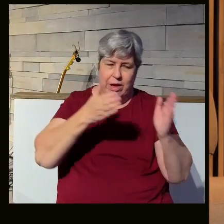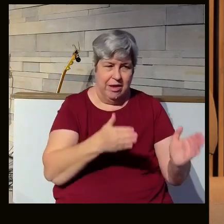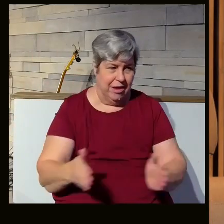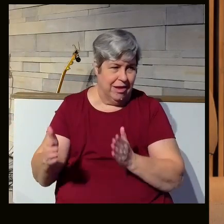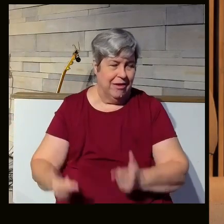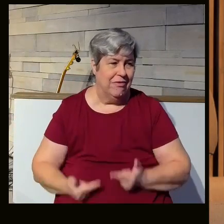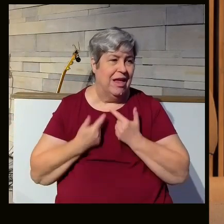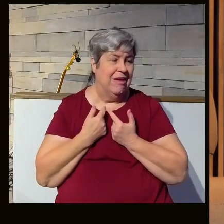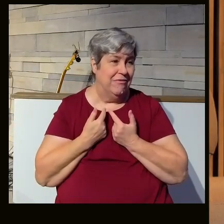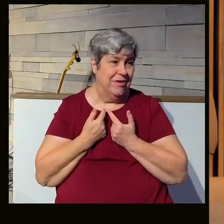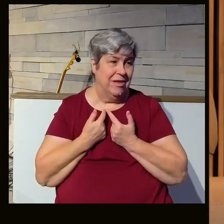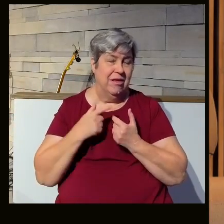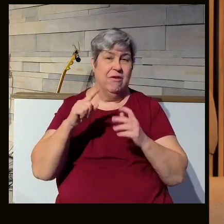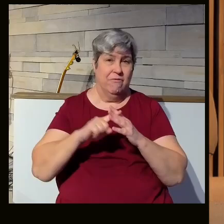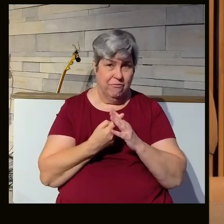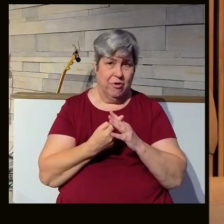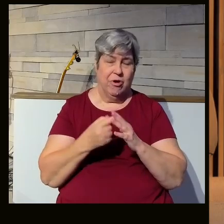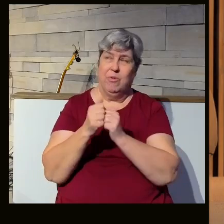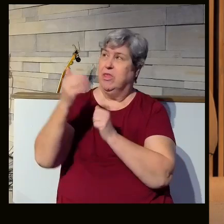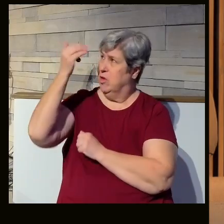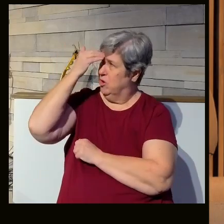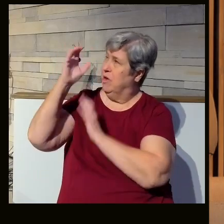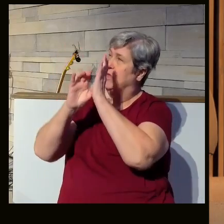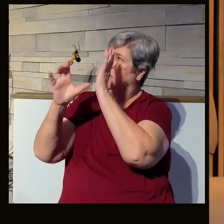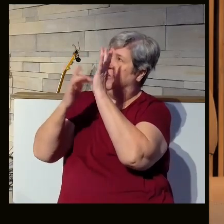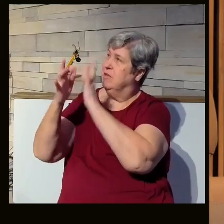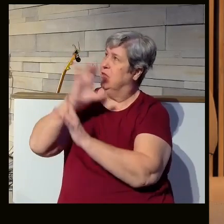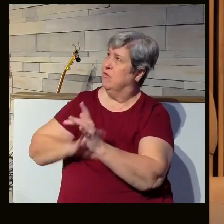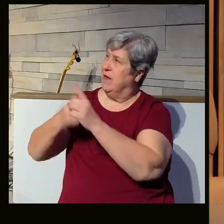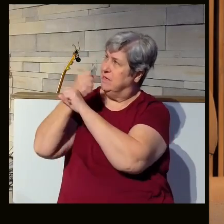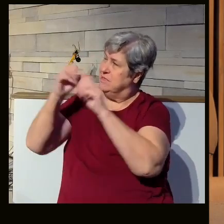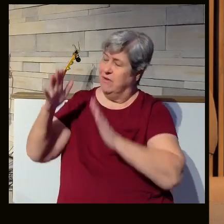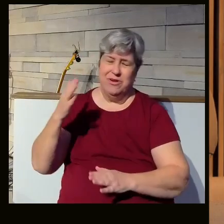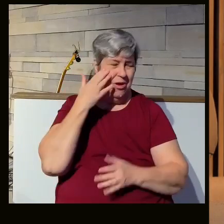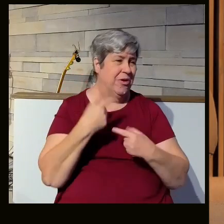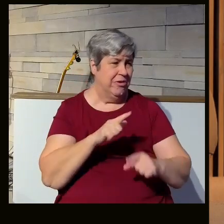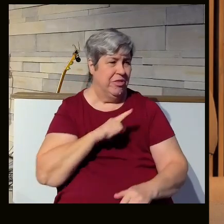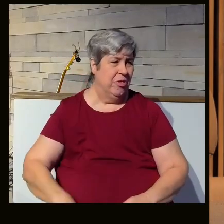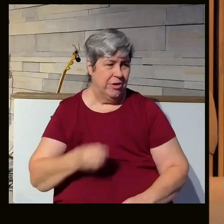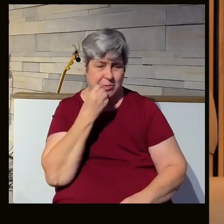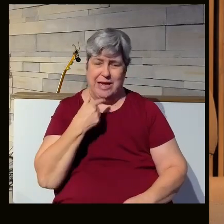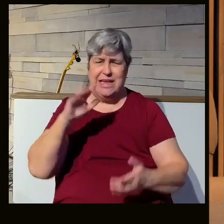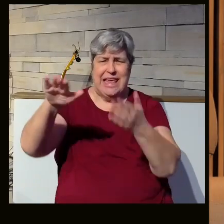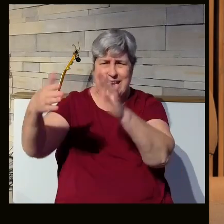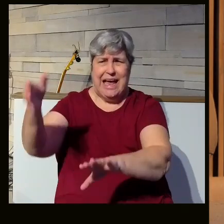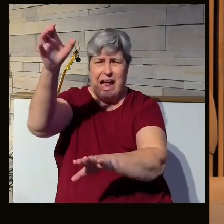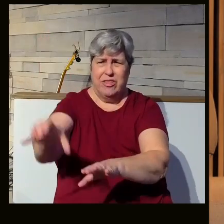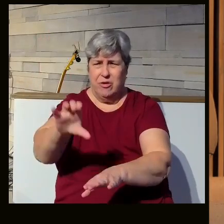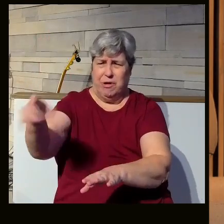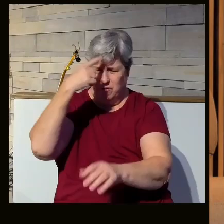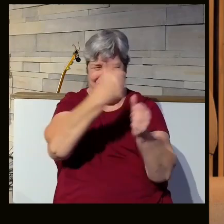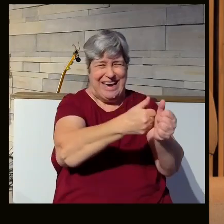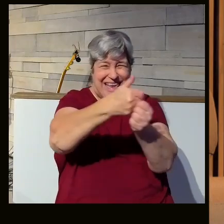It begins by knowing Christ as Savior. He is the one, as I mentioned in our Lord's Supper time, died on the cross for each of us so